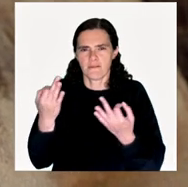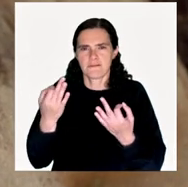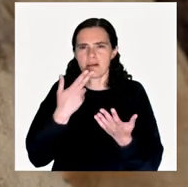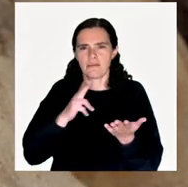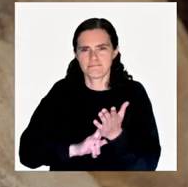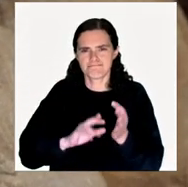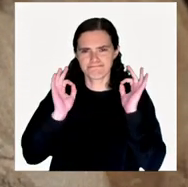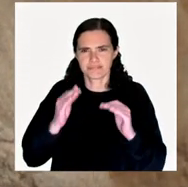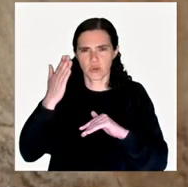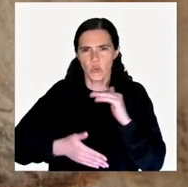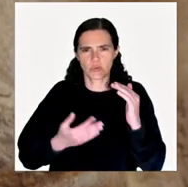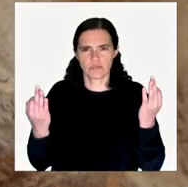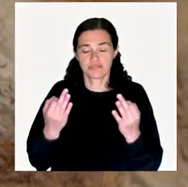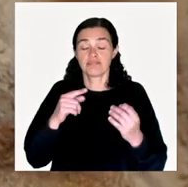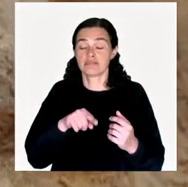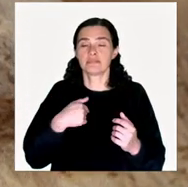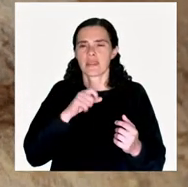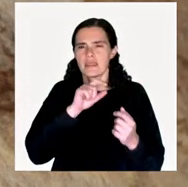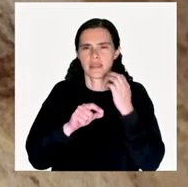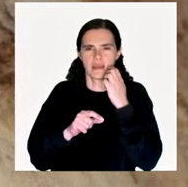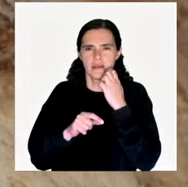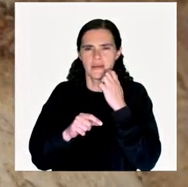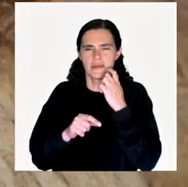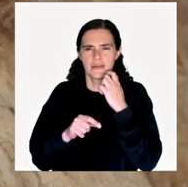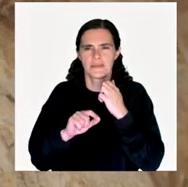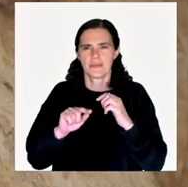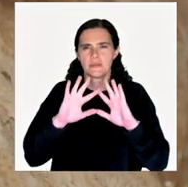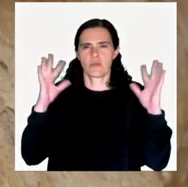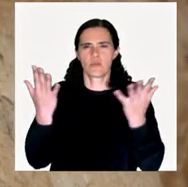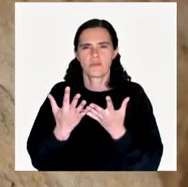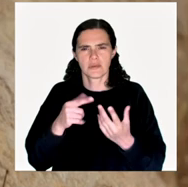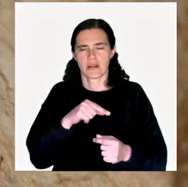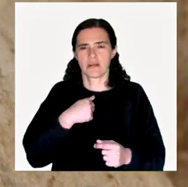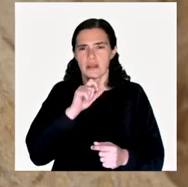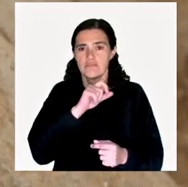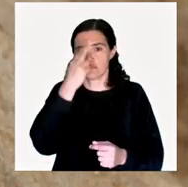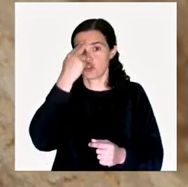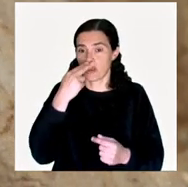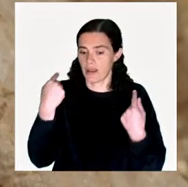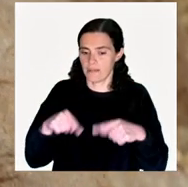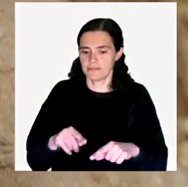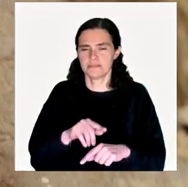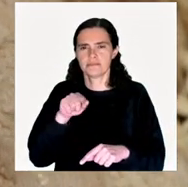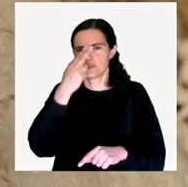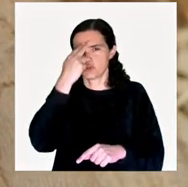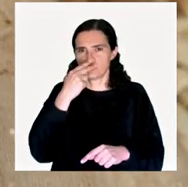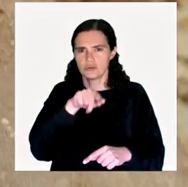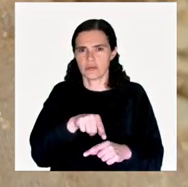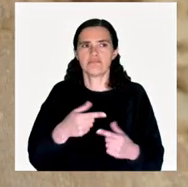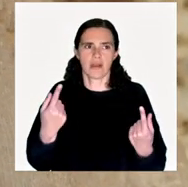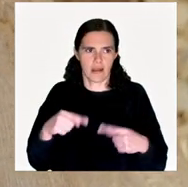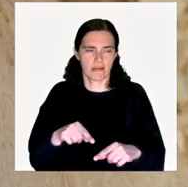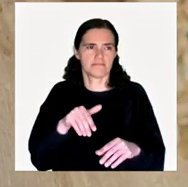the factual actuality, to bring it to almost a universal level. So, behind this tree,